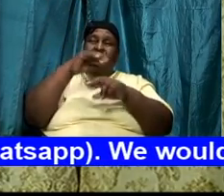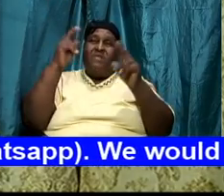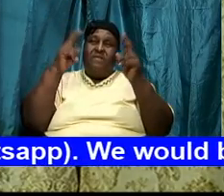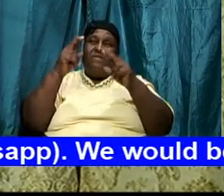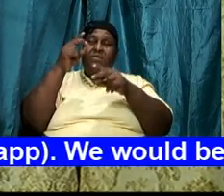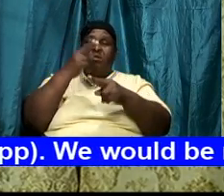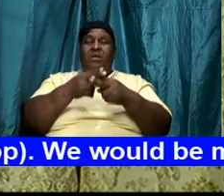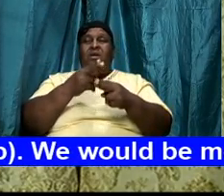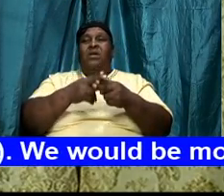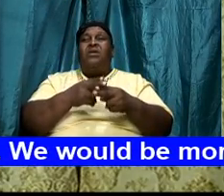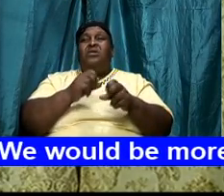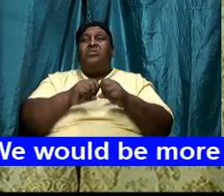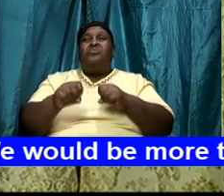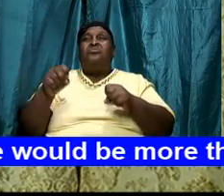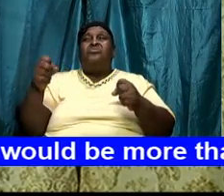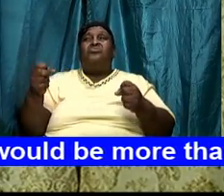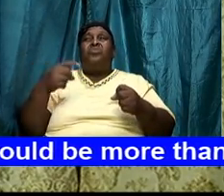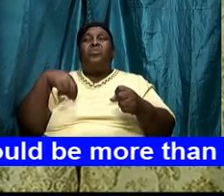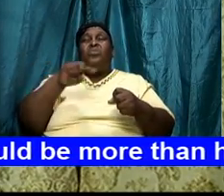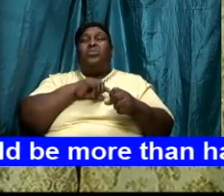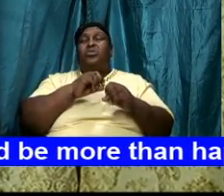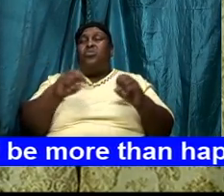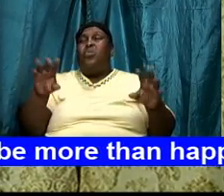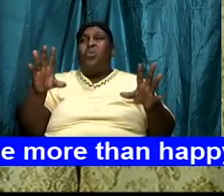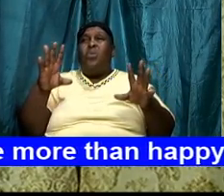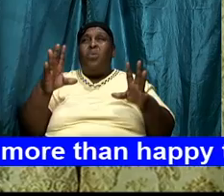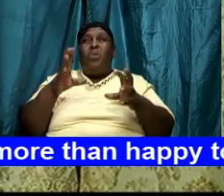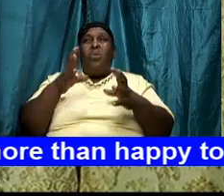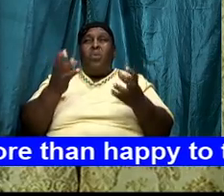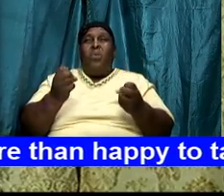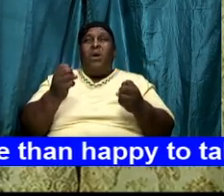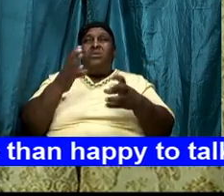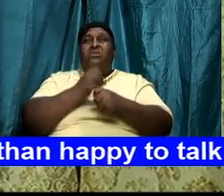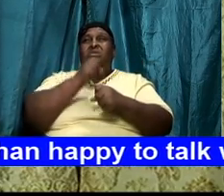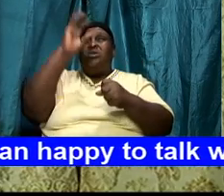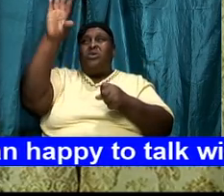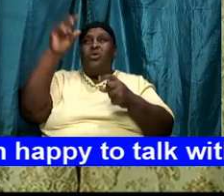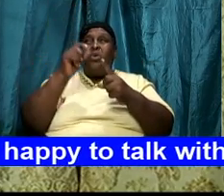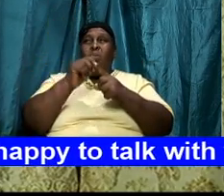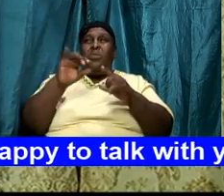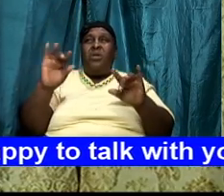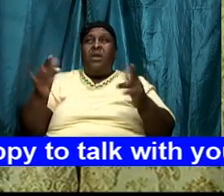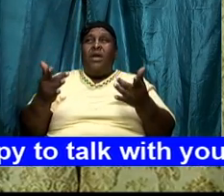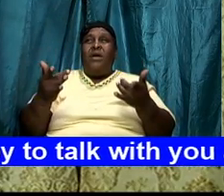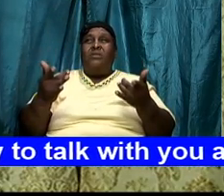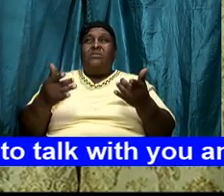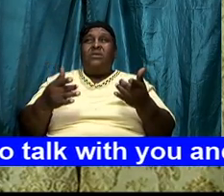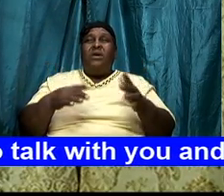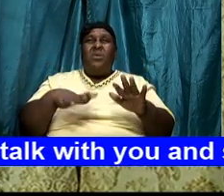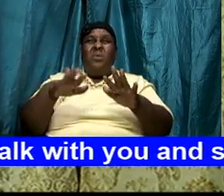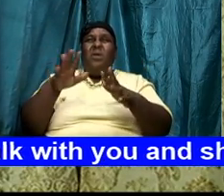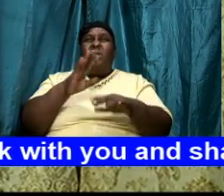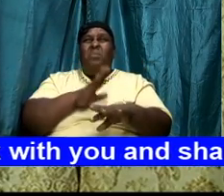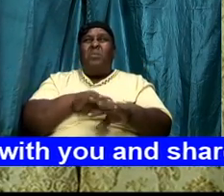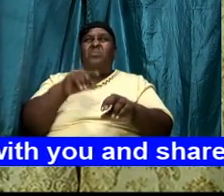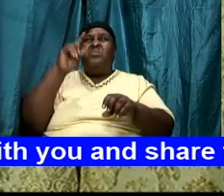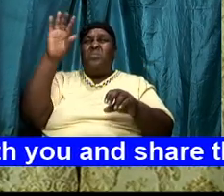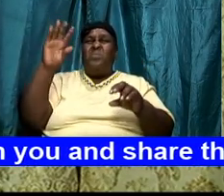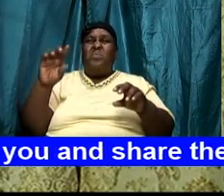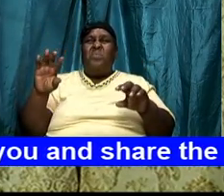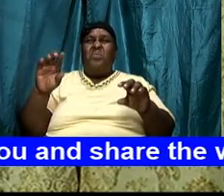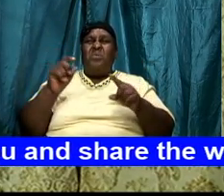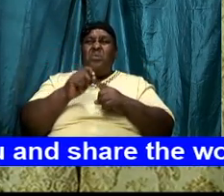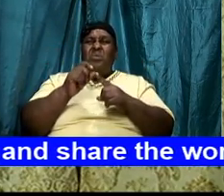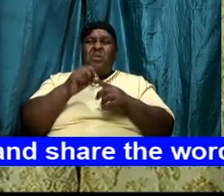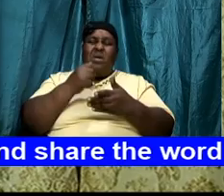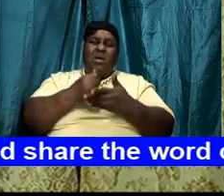name and so we don't want to treat your words lightly we don't want to trample upon your words but help us